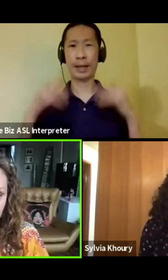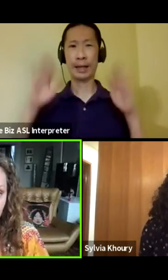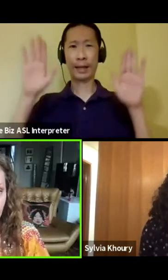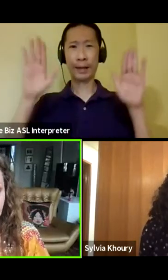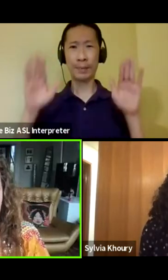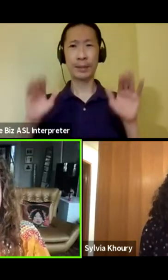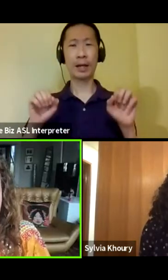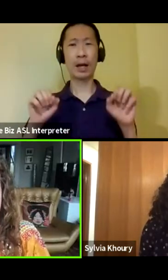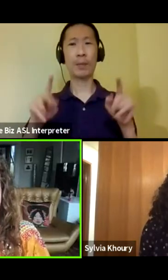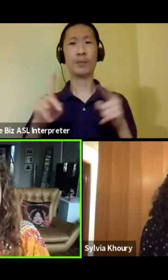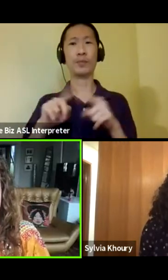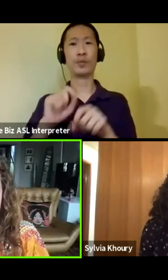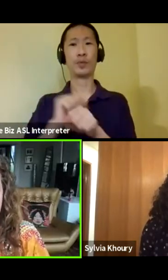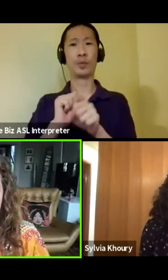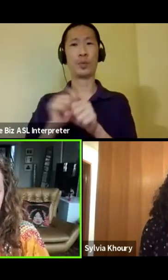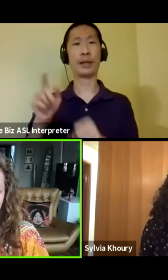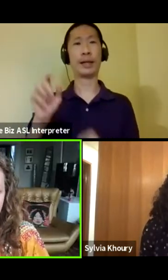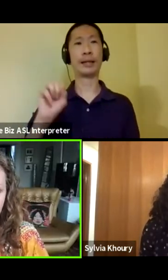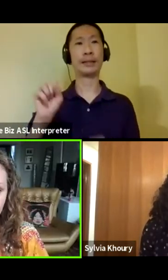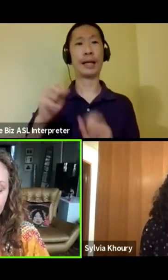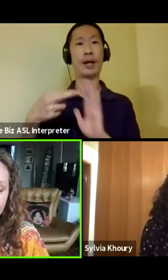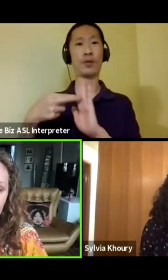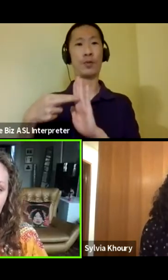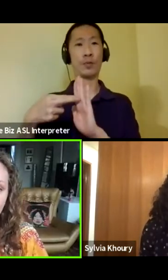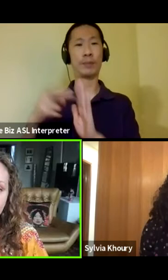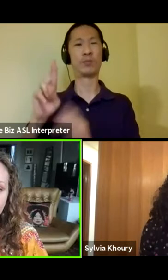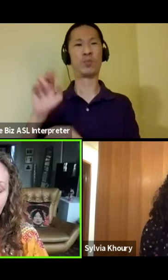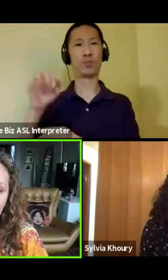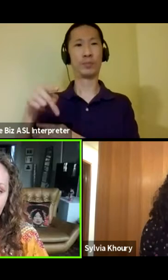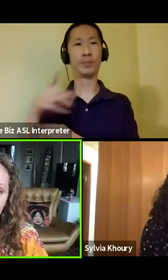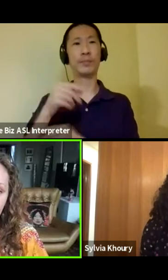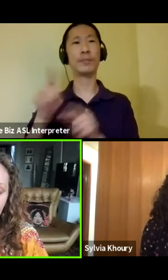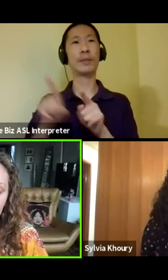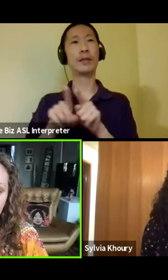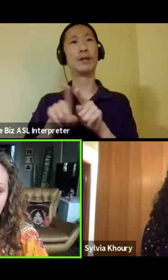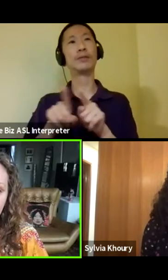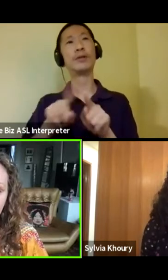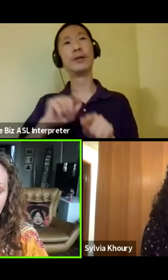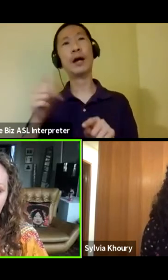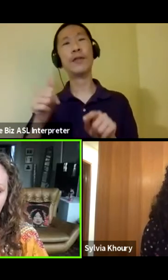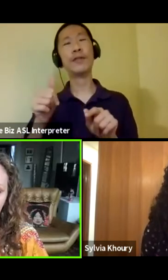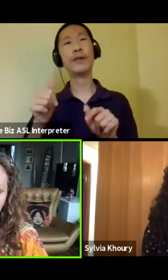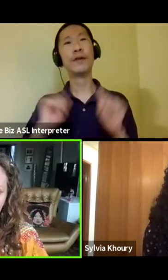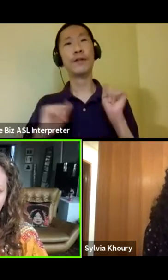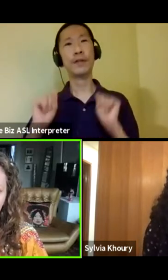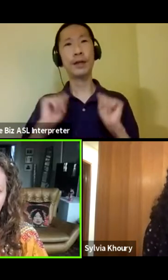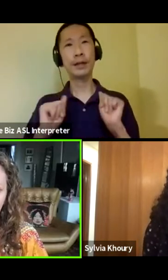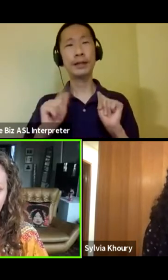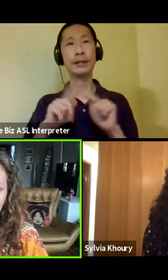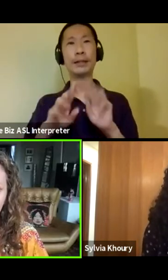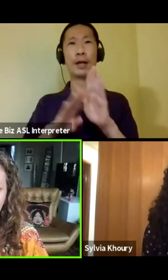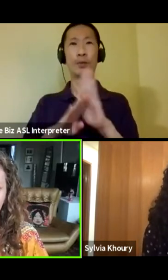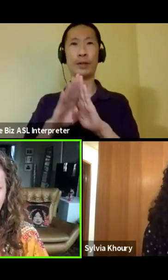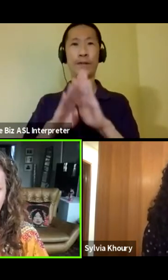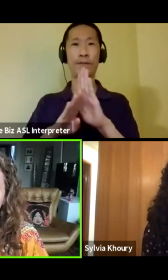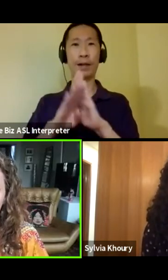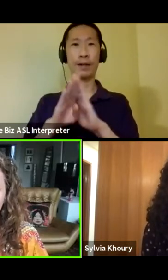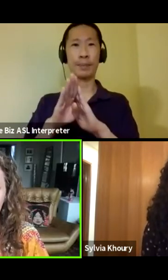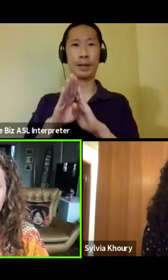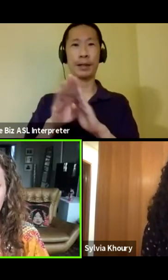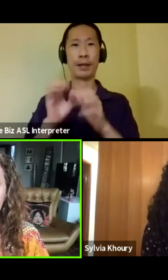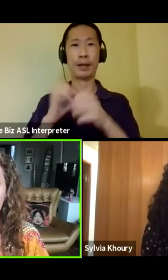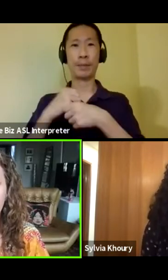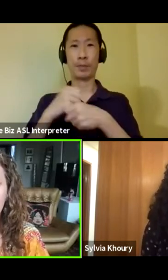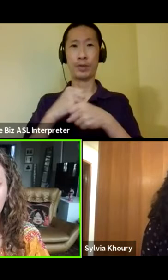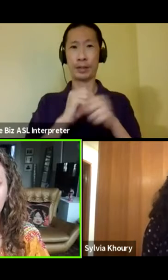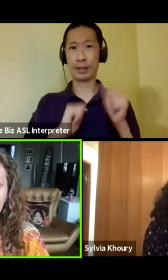opportunity to work at seattle rep and a lot of other theaters that were developing productions